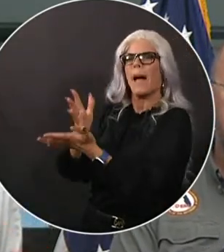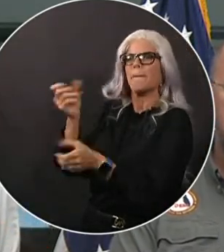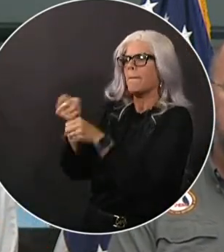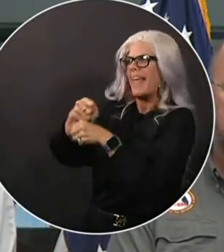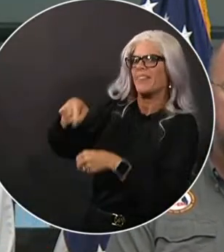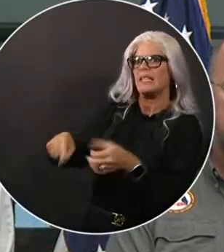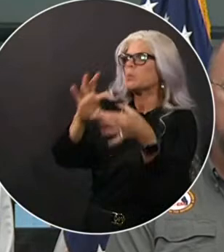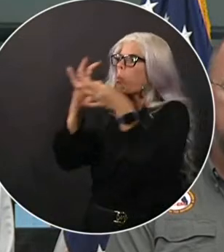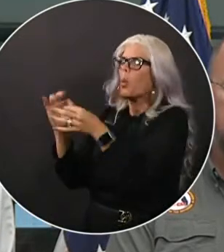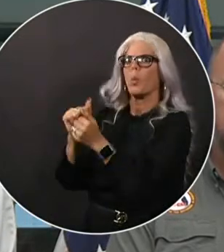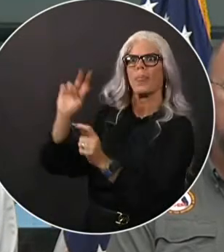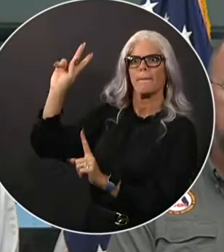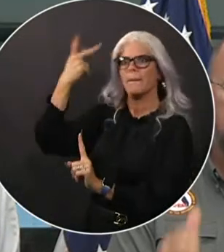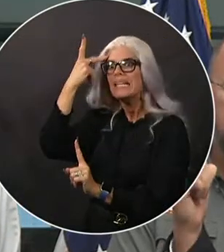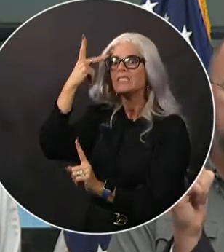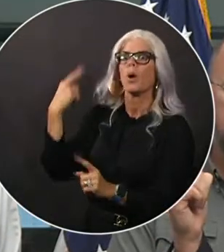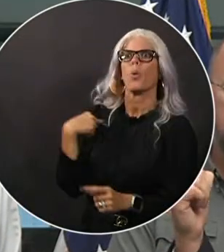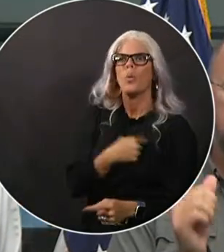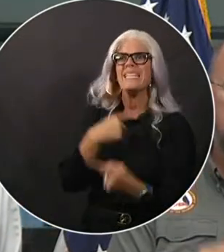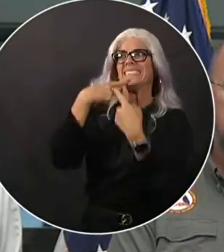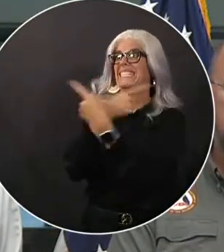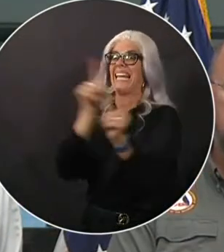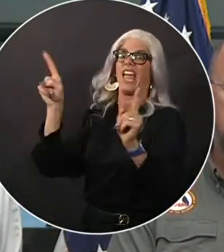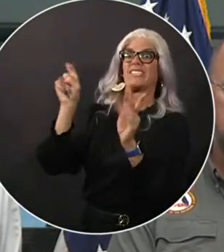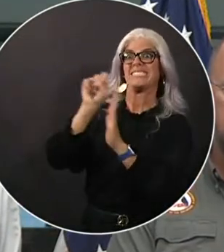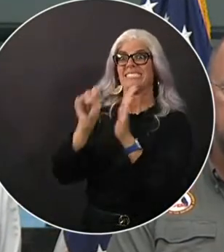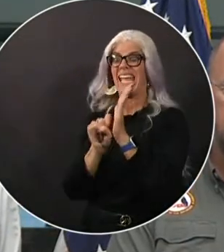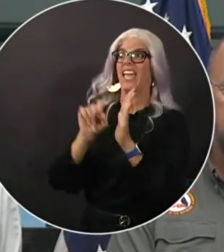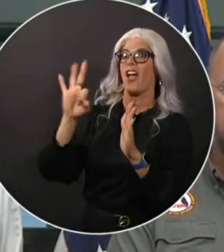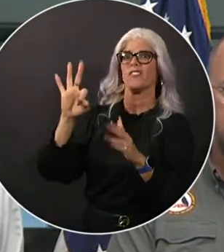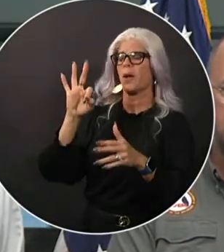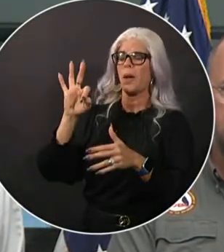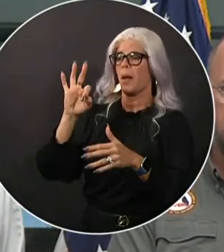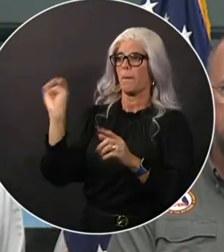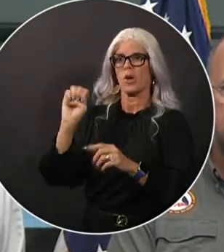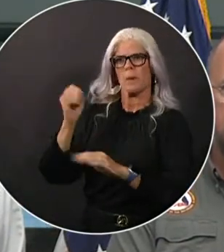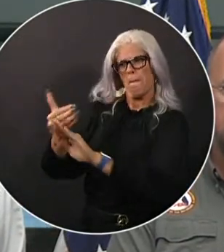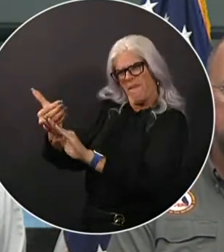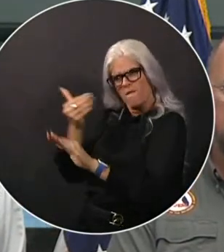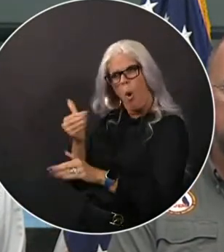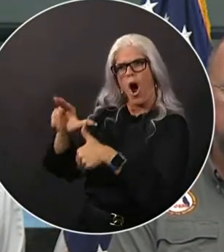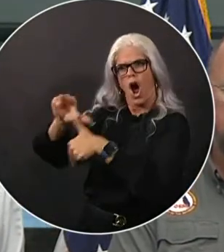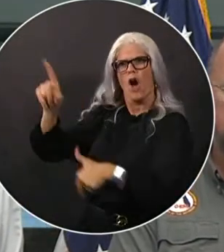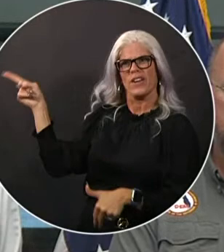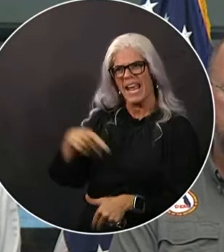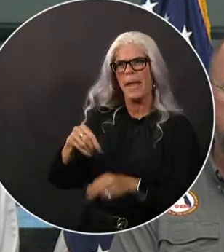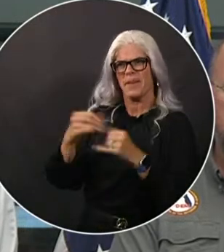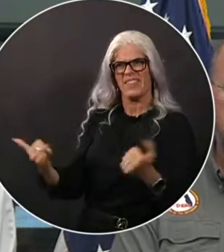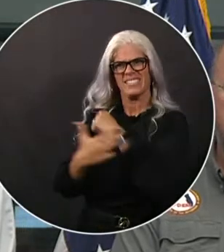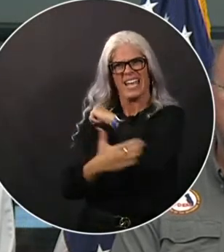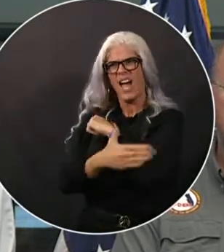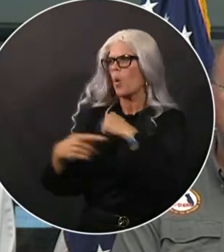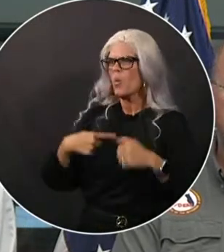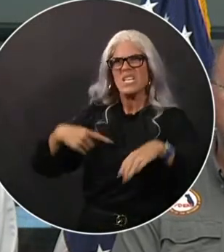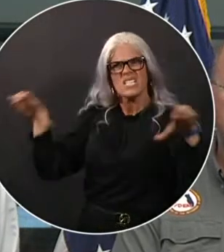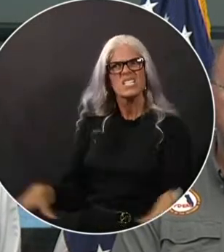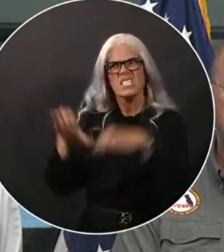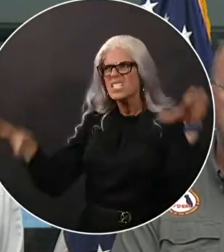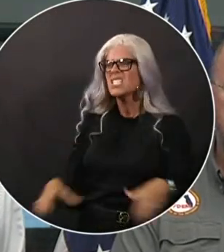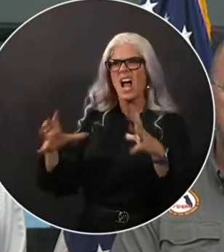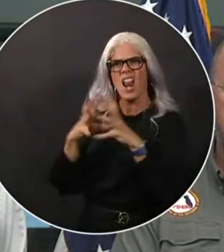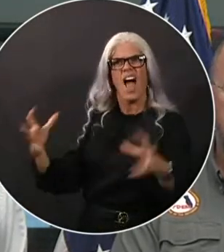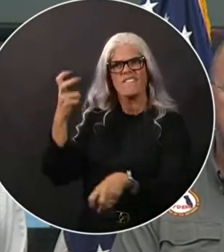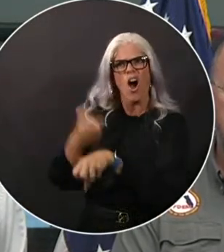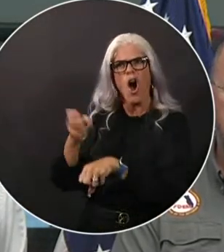of emergency when this thing wasn't even formed. We've had people in here. You've had counties doing they've done a lot of hard work. And honestly, you're